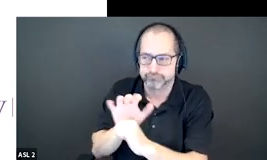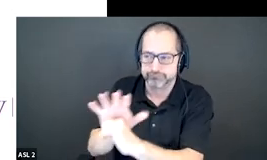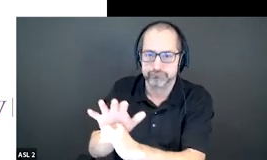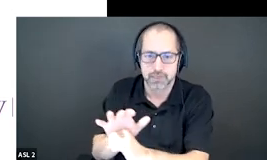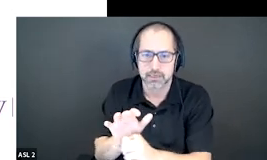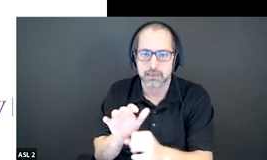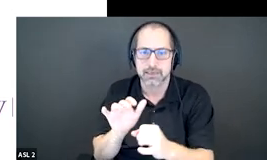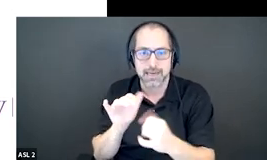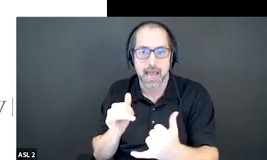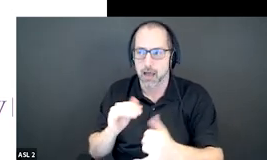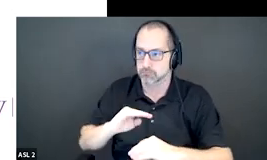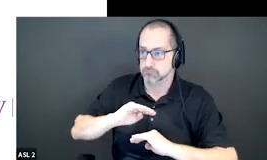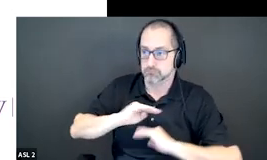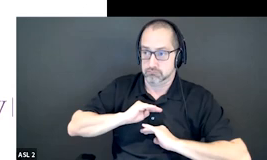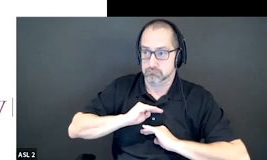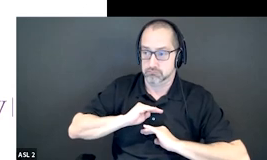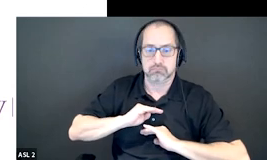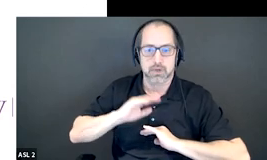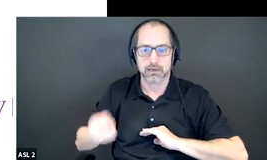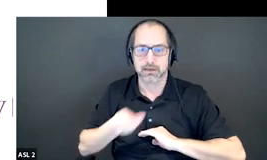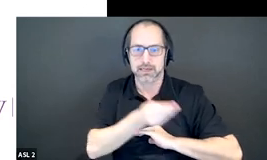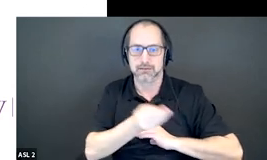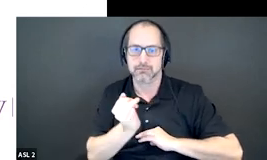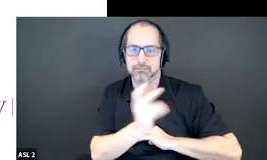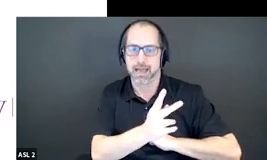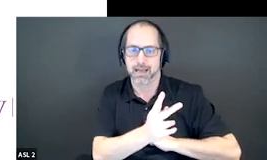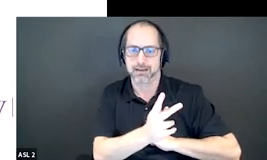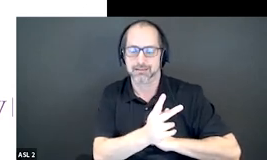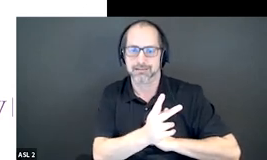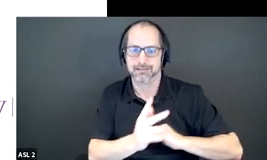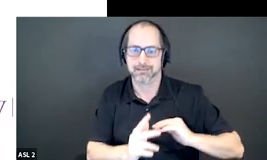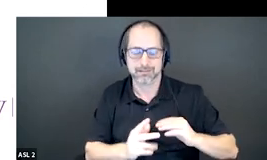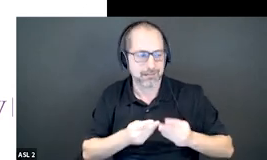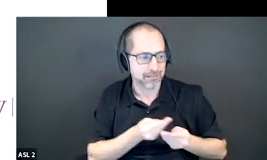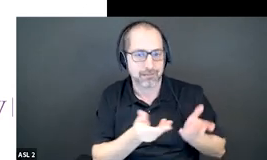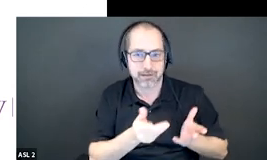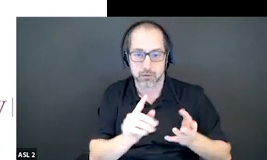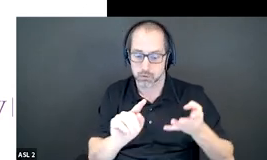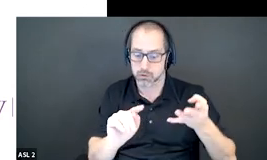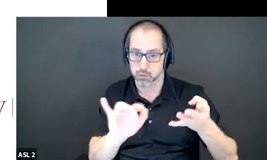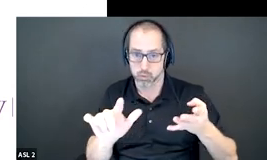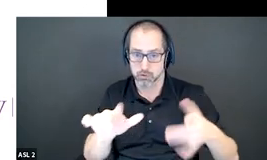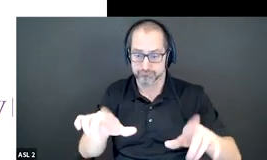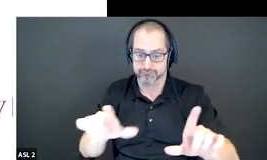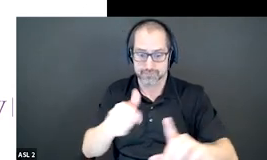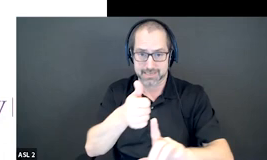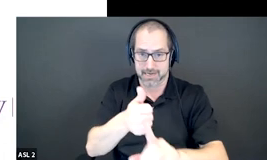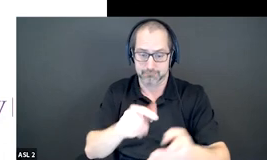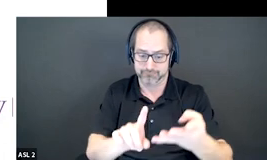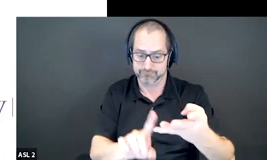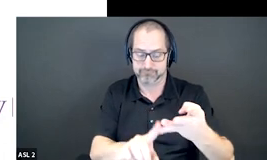back and the tool is built in such a way that it has clear uh explanations